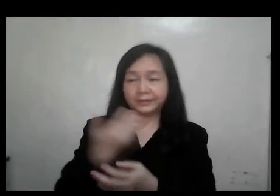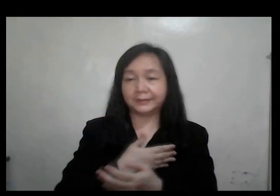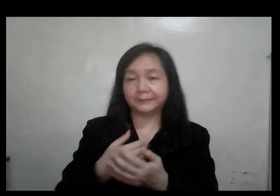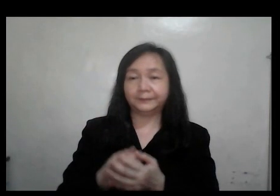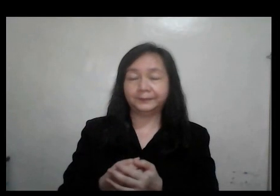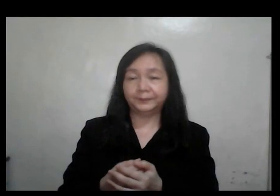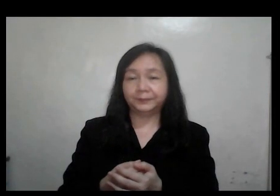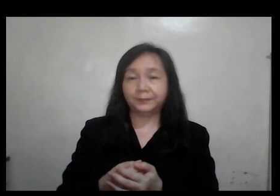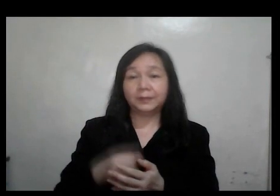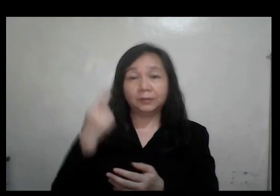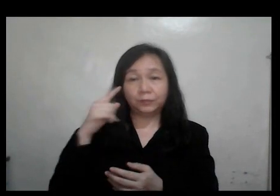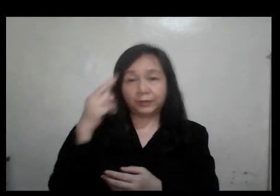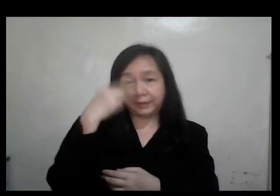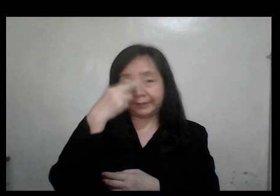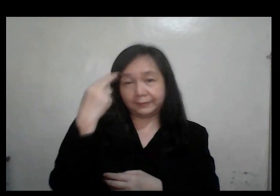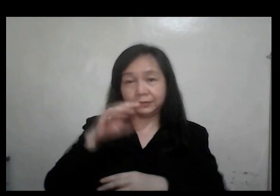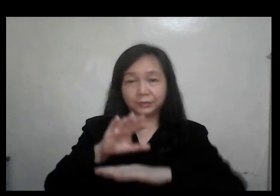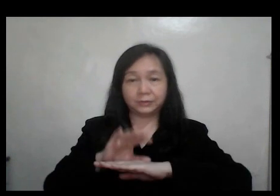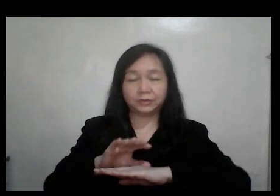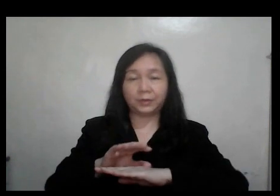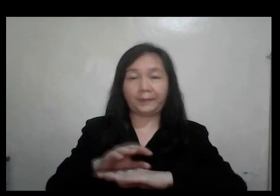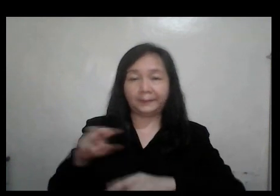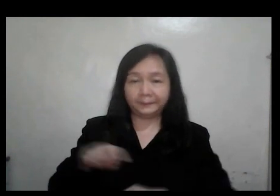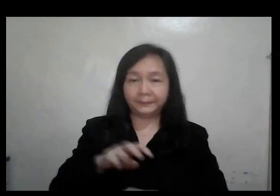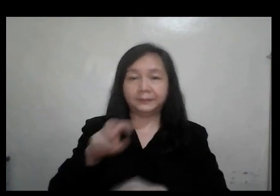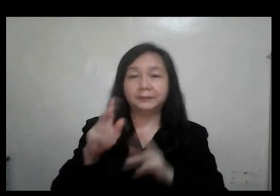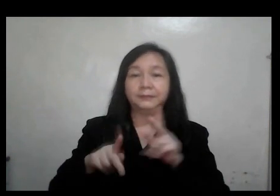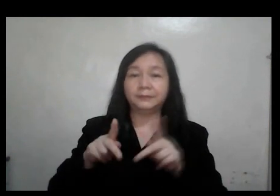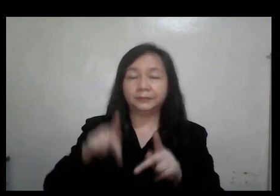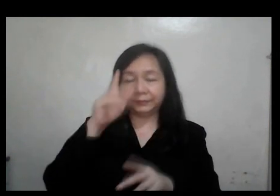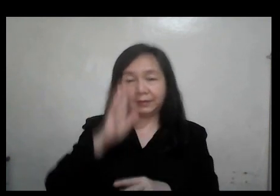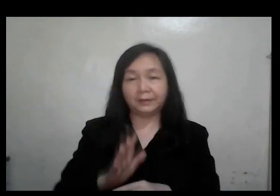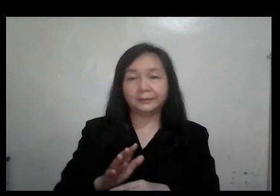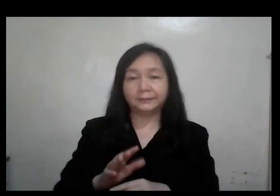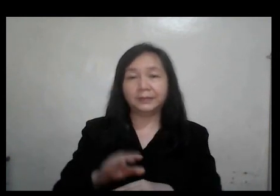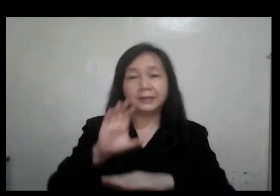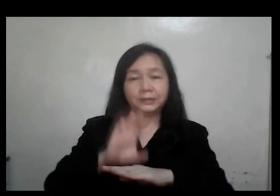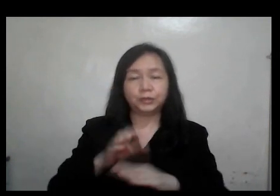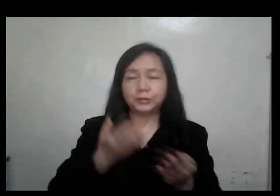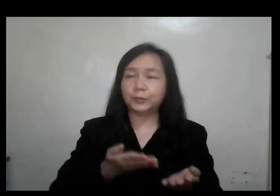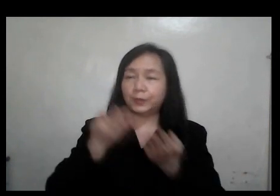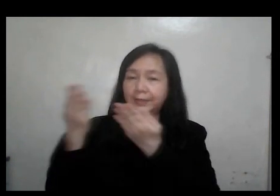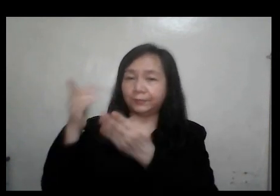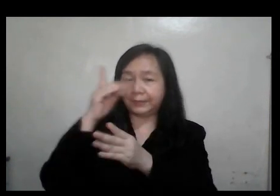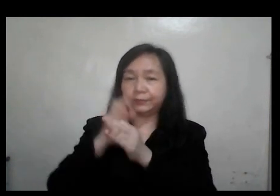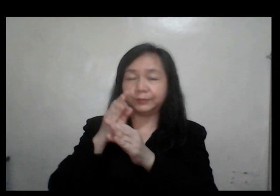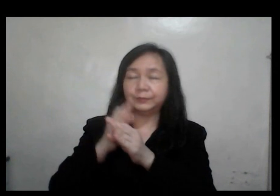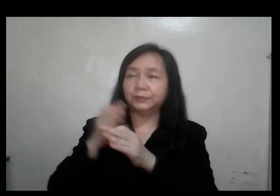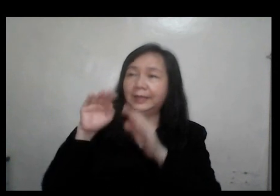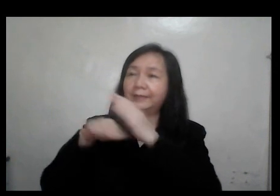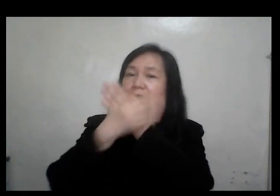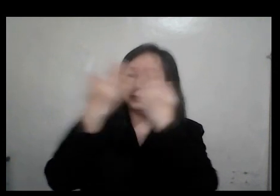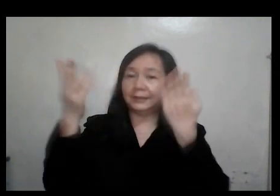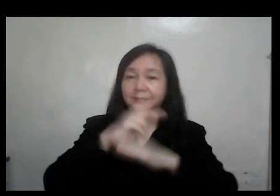us. For the Catholic Church, the pilgrim people of God, may she bring her faithful to